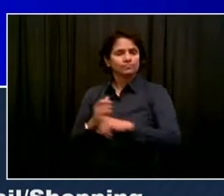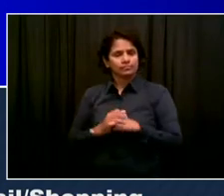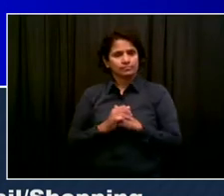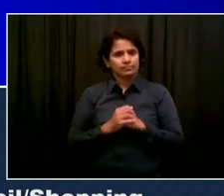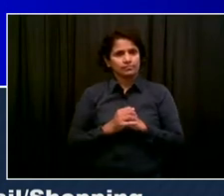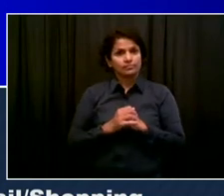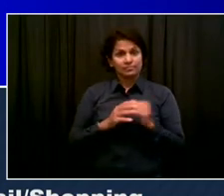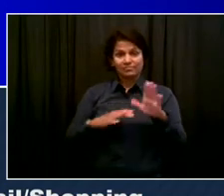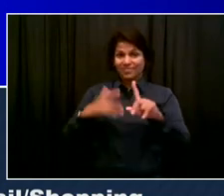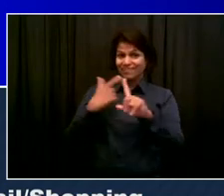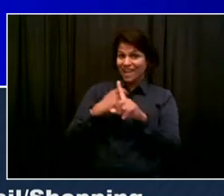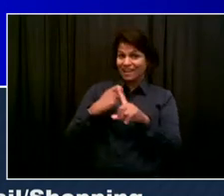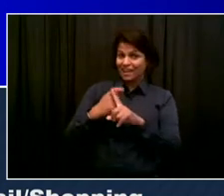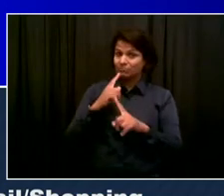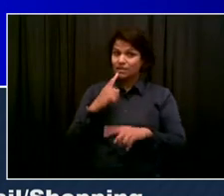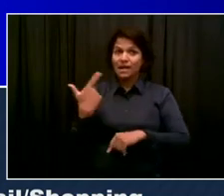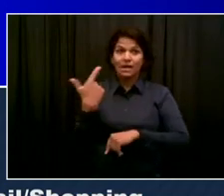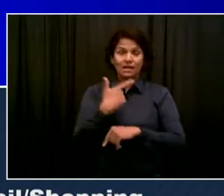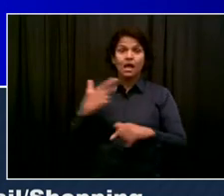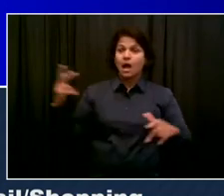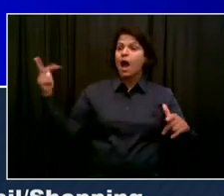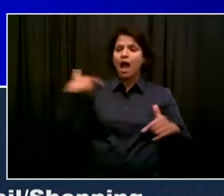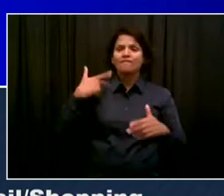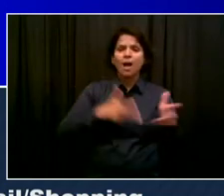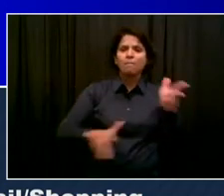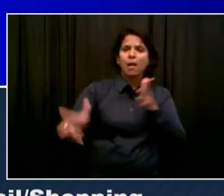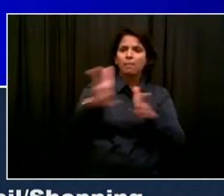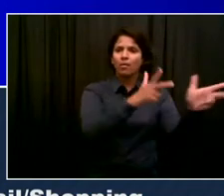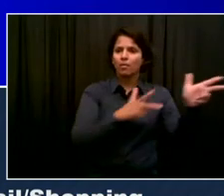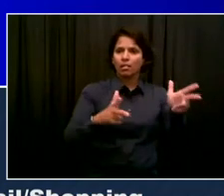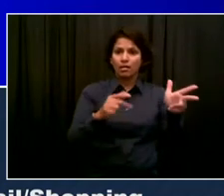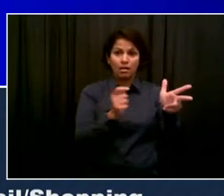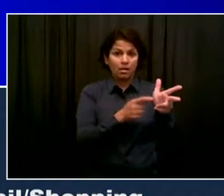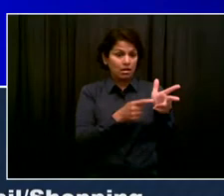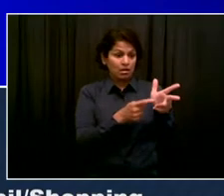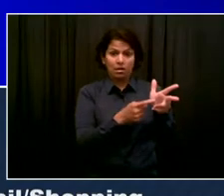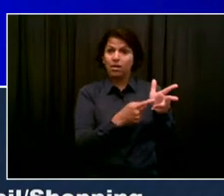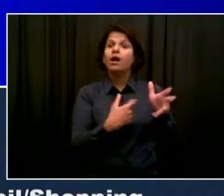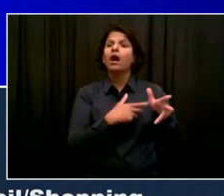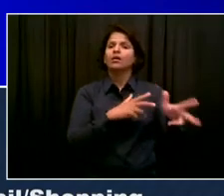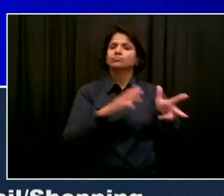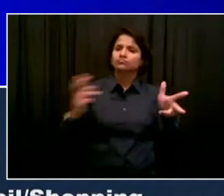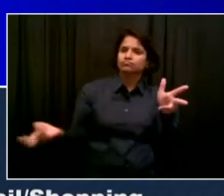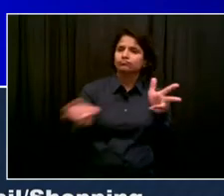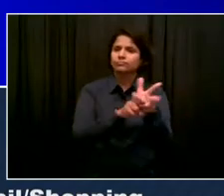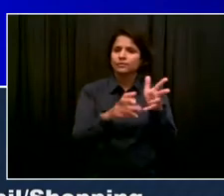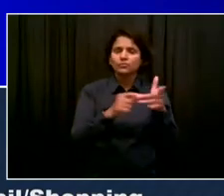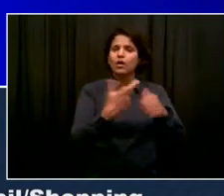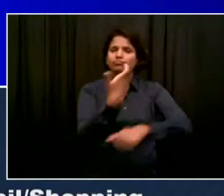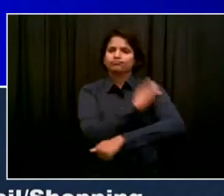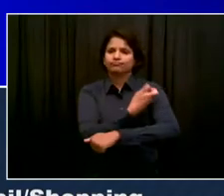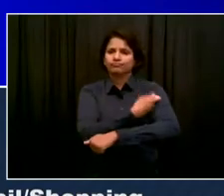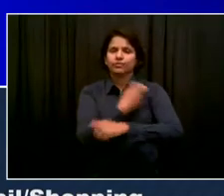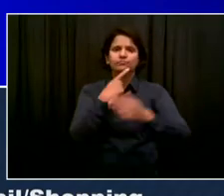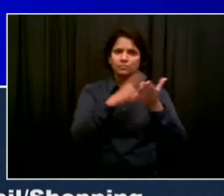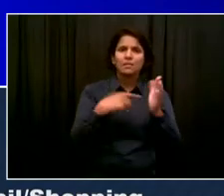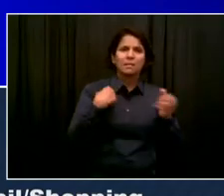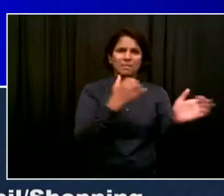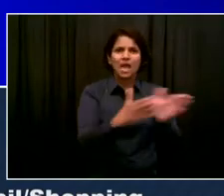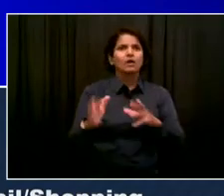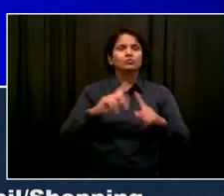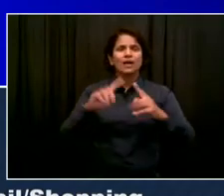rising sites. We'll be adding many of them. We'll be adding sites, mobile vaccination sites, at public school athletic league